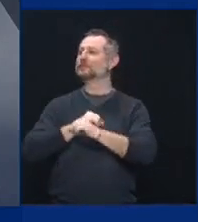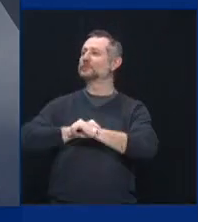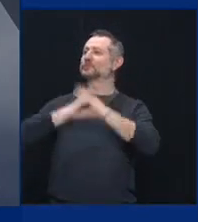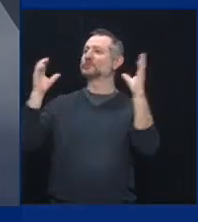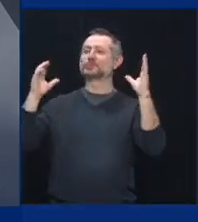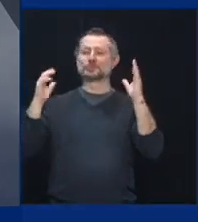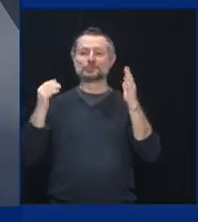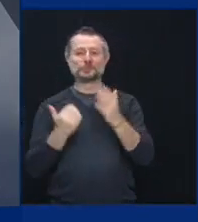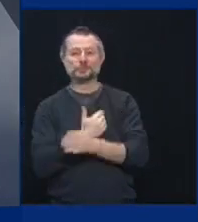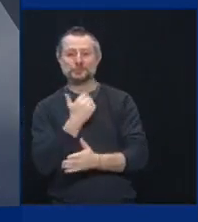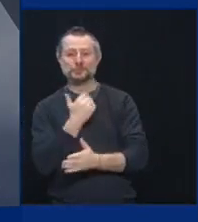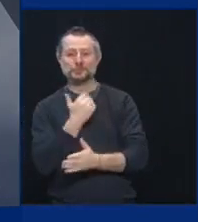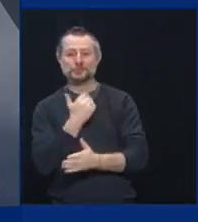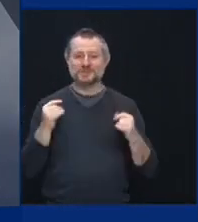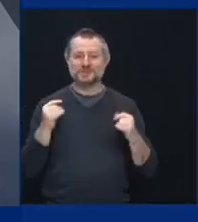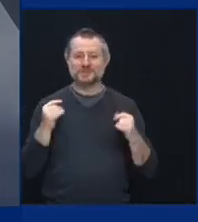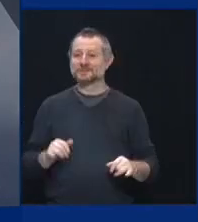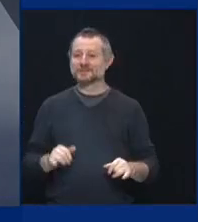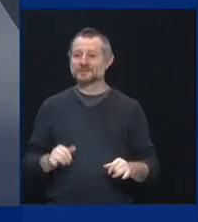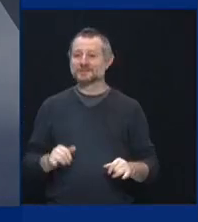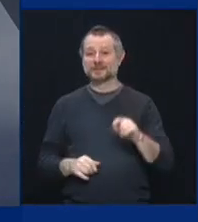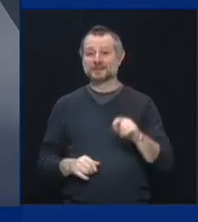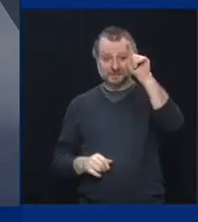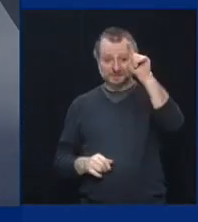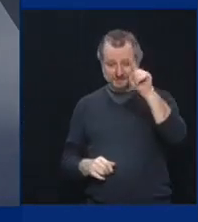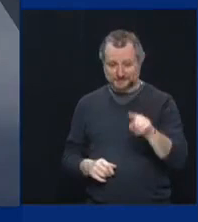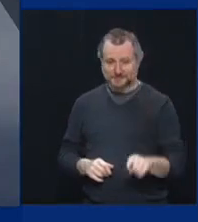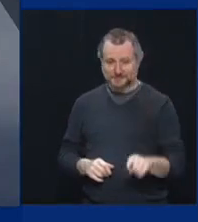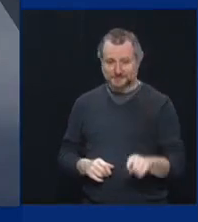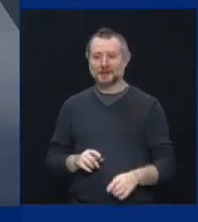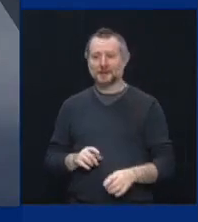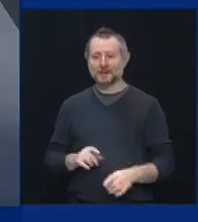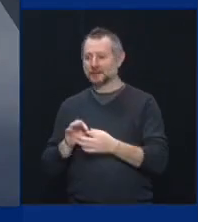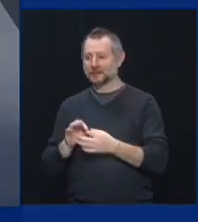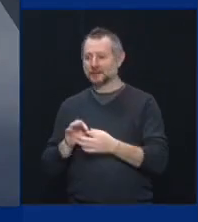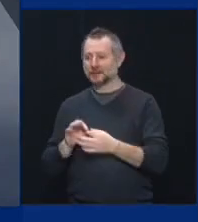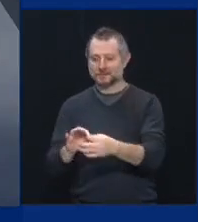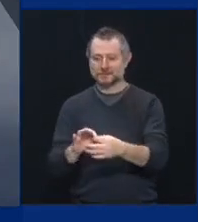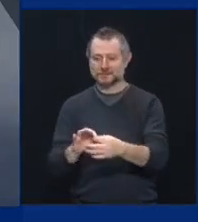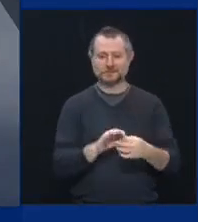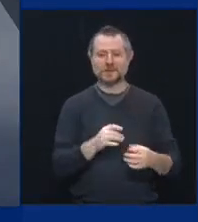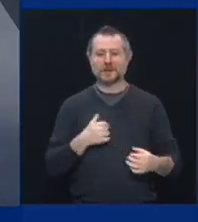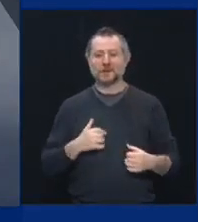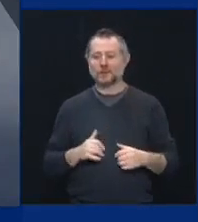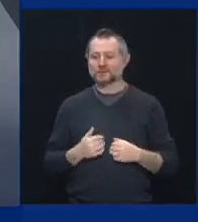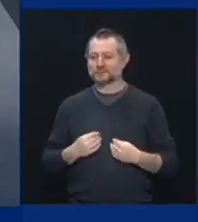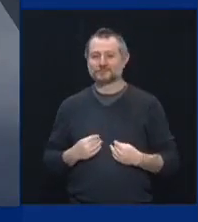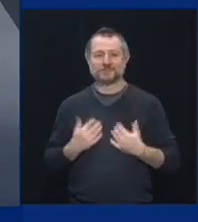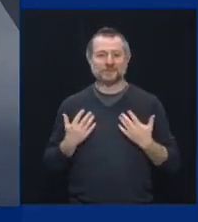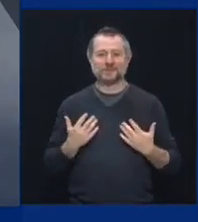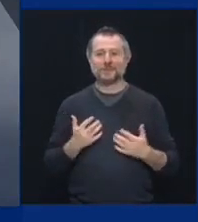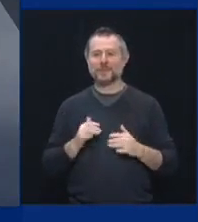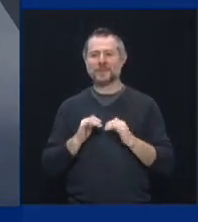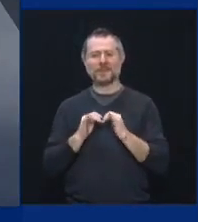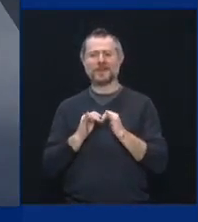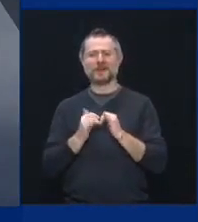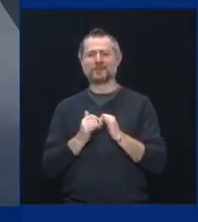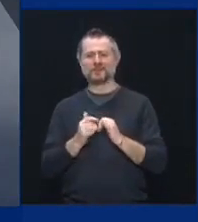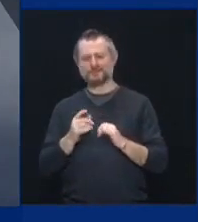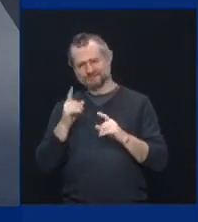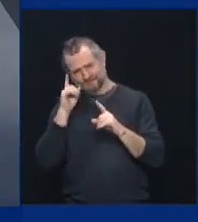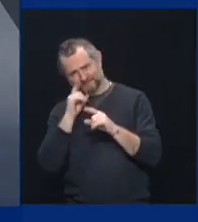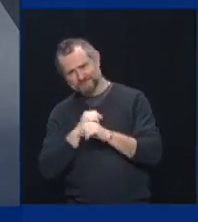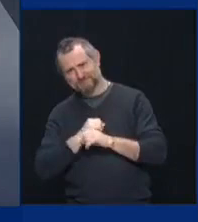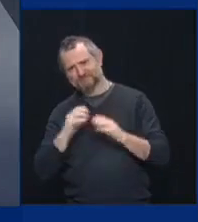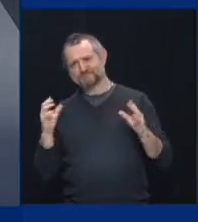that connect us and that we thrive on. How do we renew New York? We're not just going to